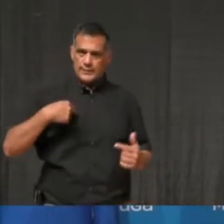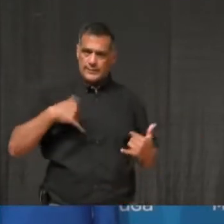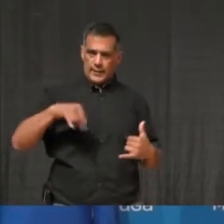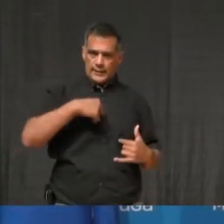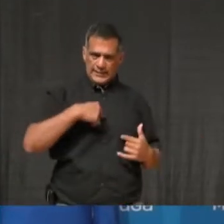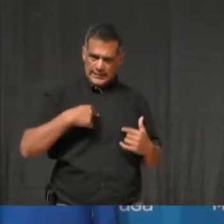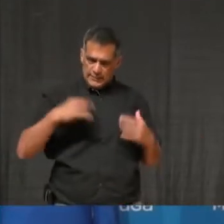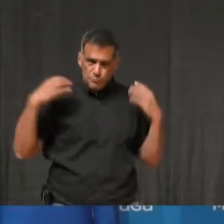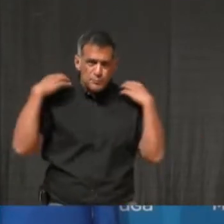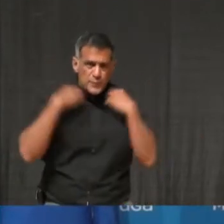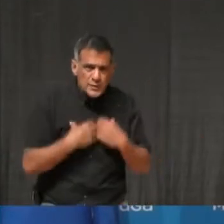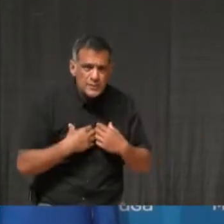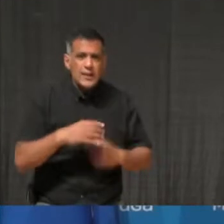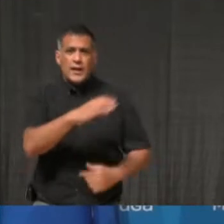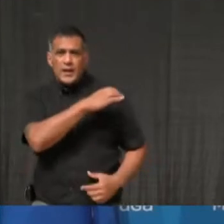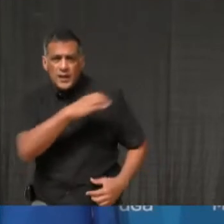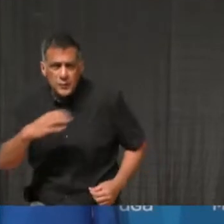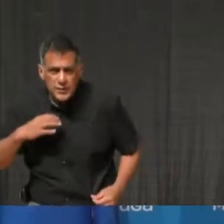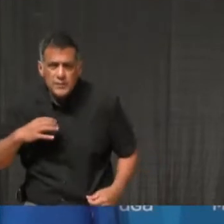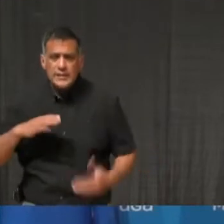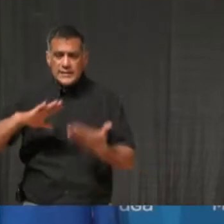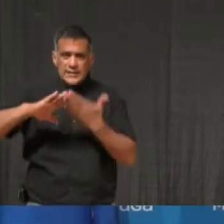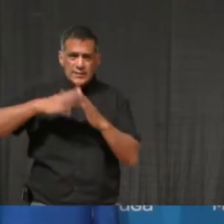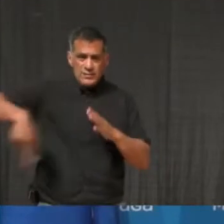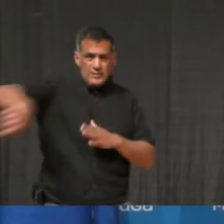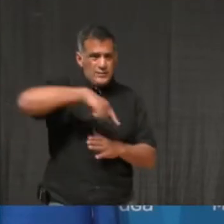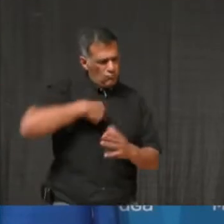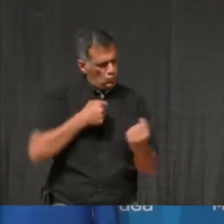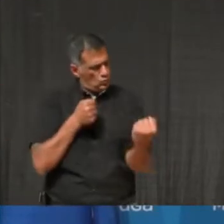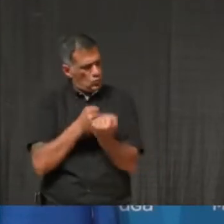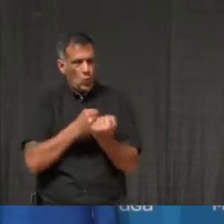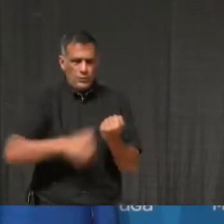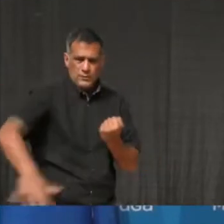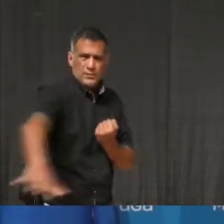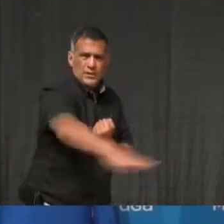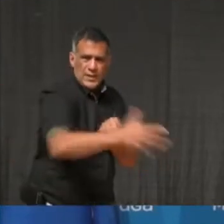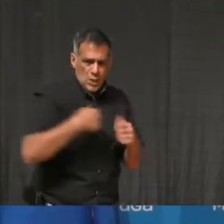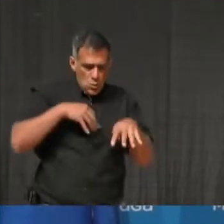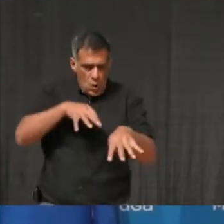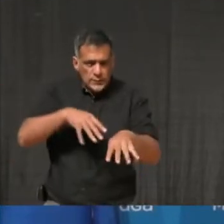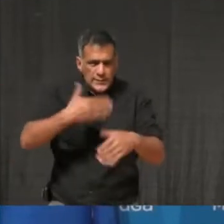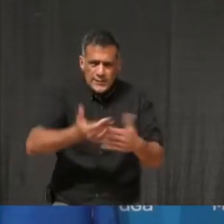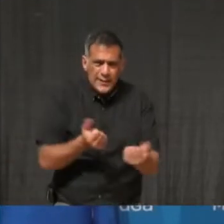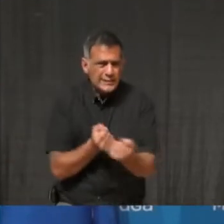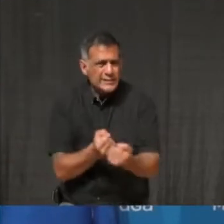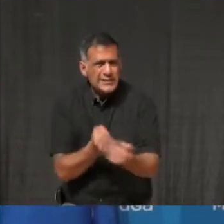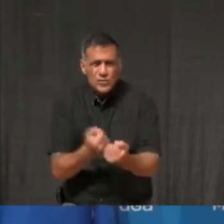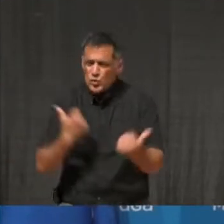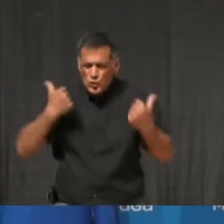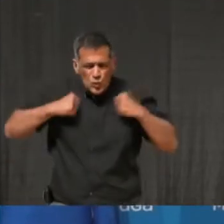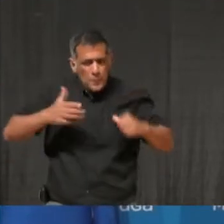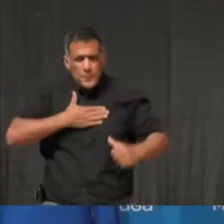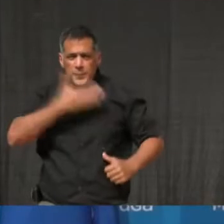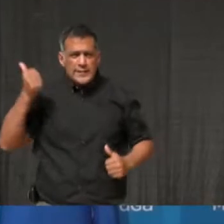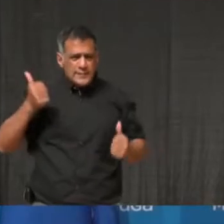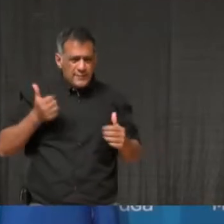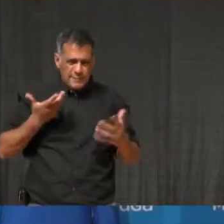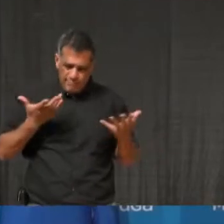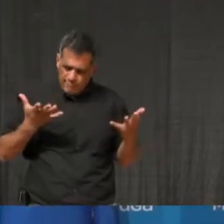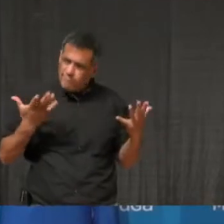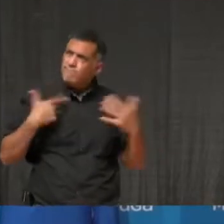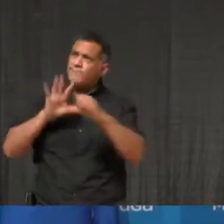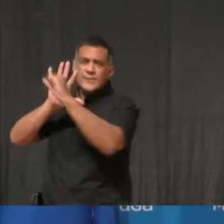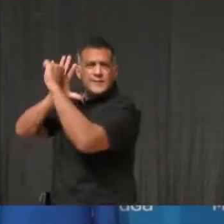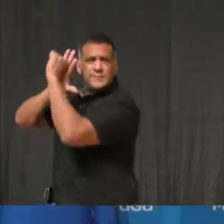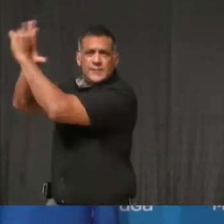council and your city is behind you. We're doing everything in our power to advocate on your behalf. I